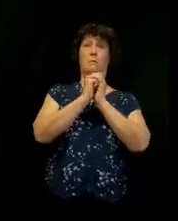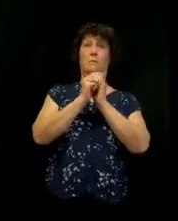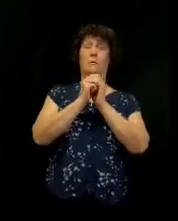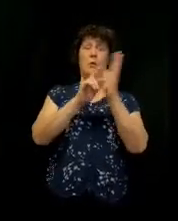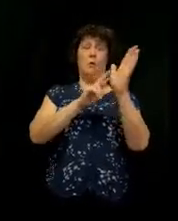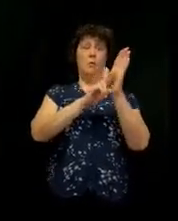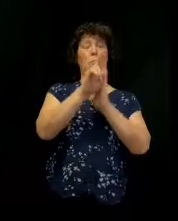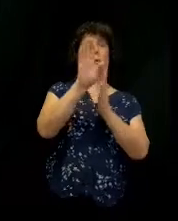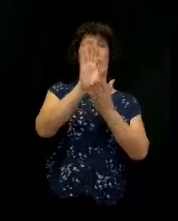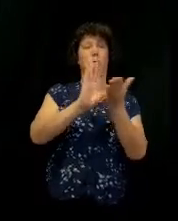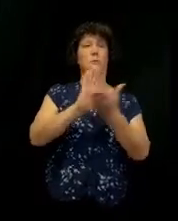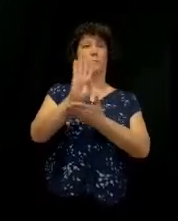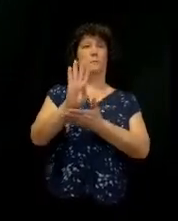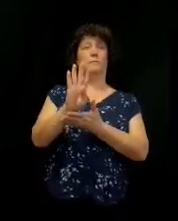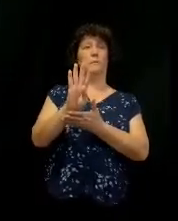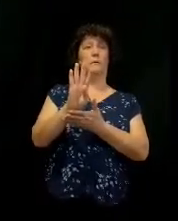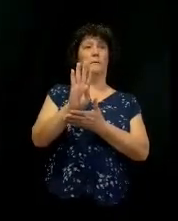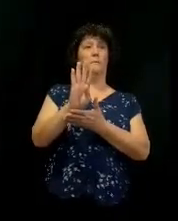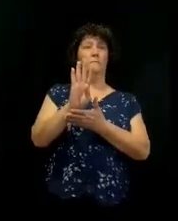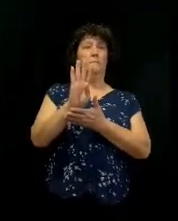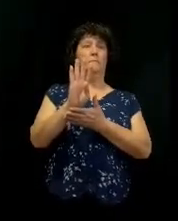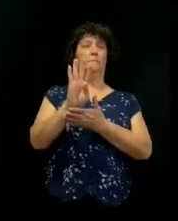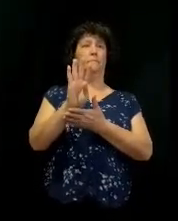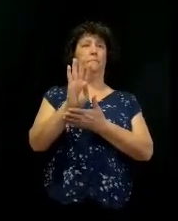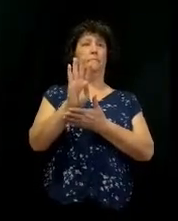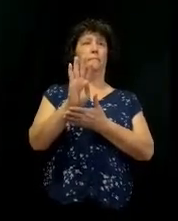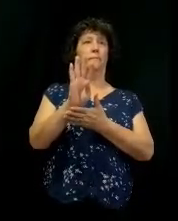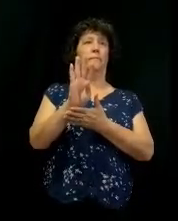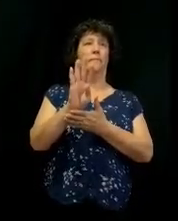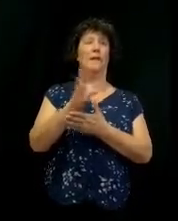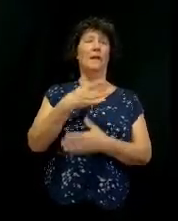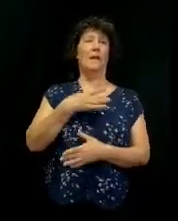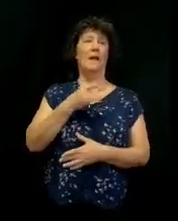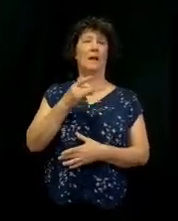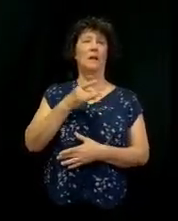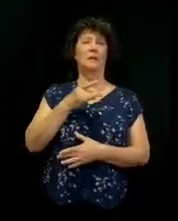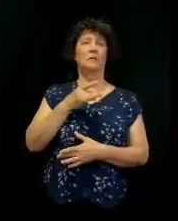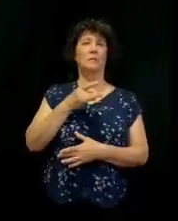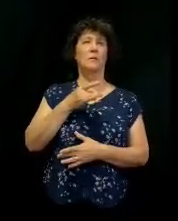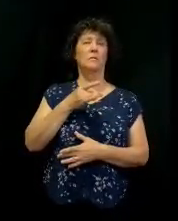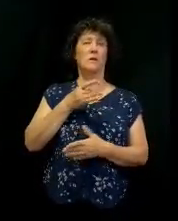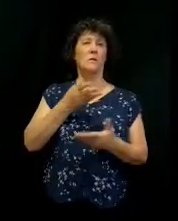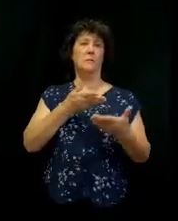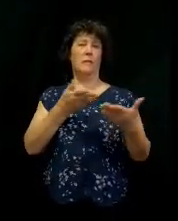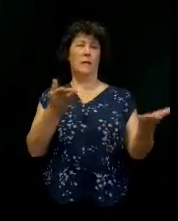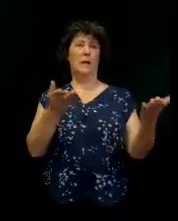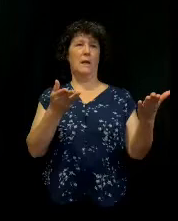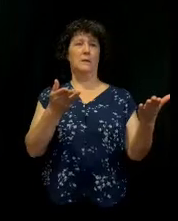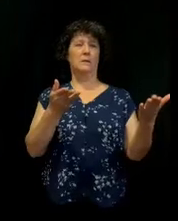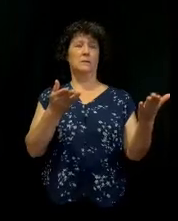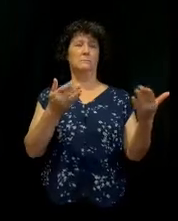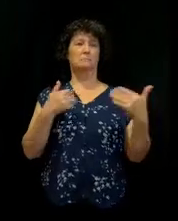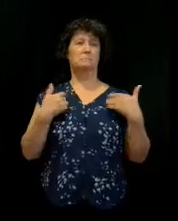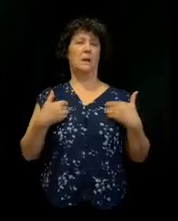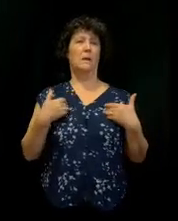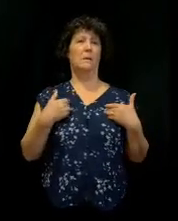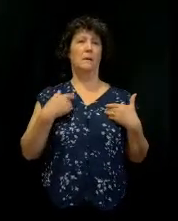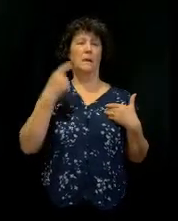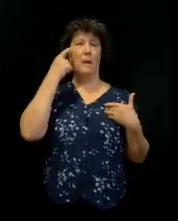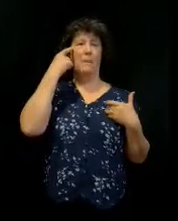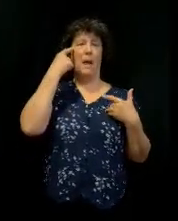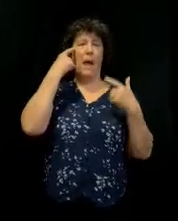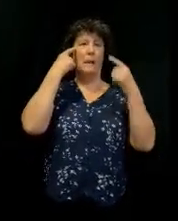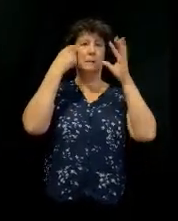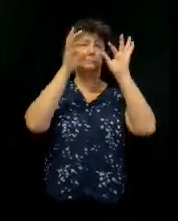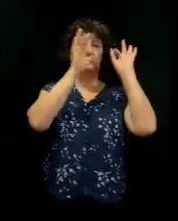4, it talks all about it. There's these interesting creatures. I don't want to understand it. These interesting creatures. They had eyes all around them.